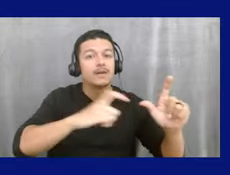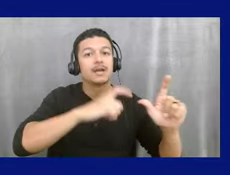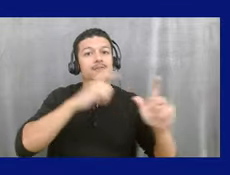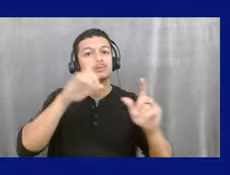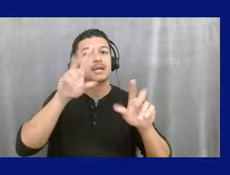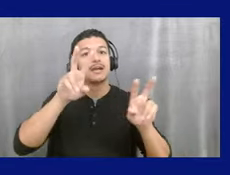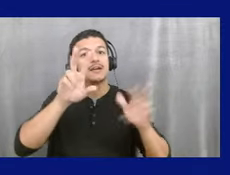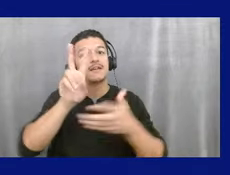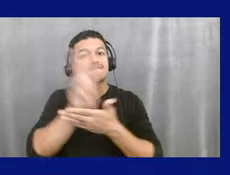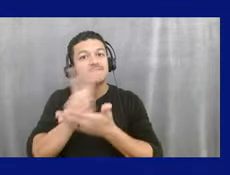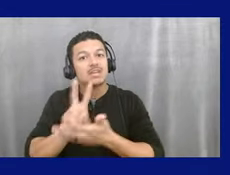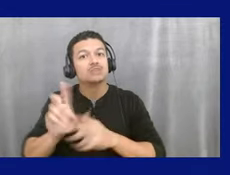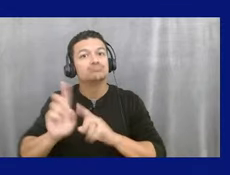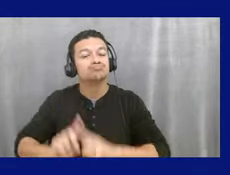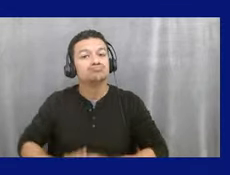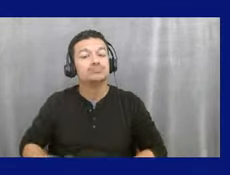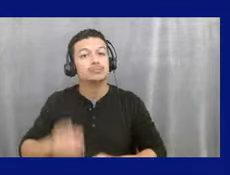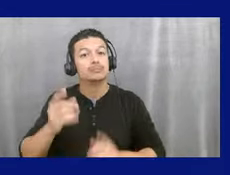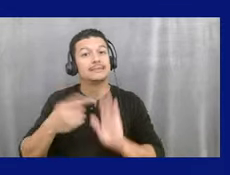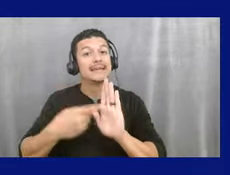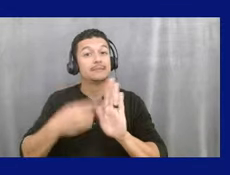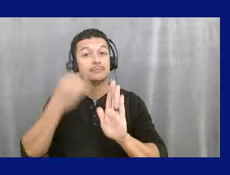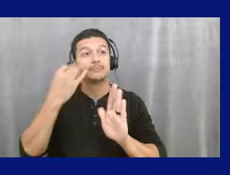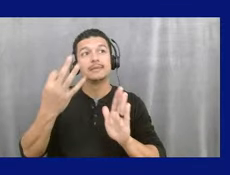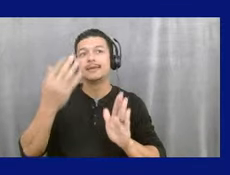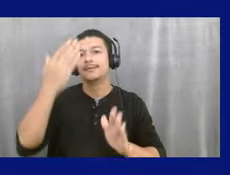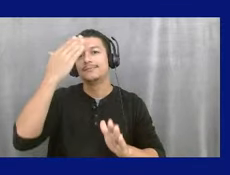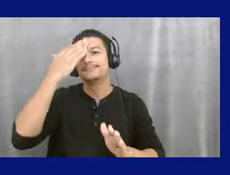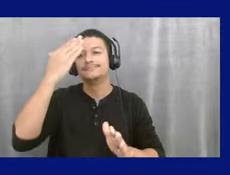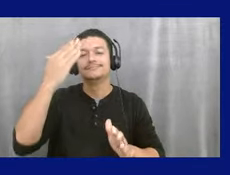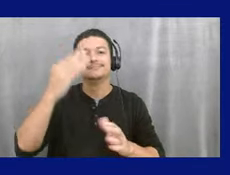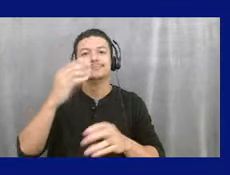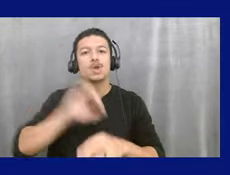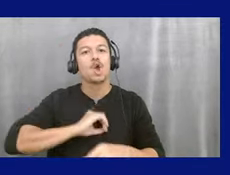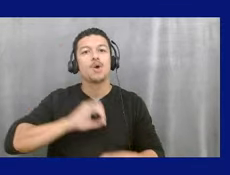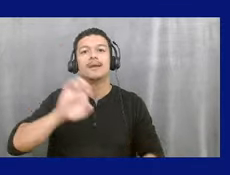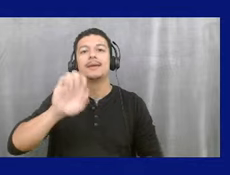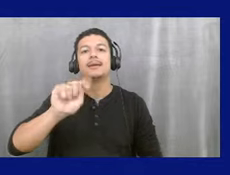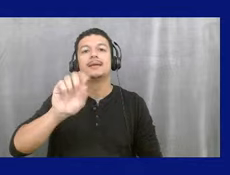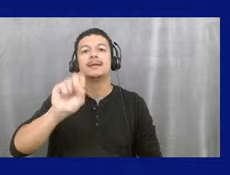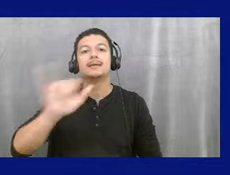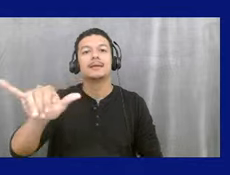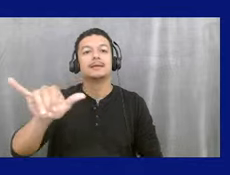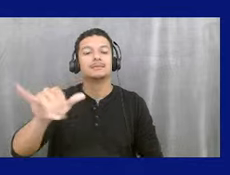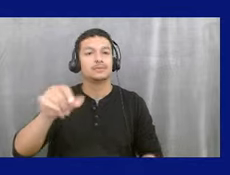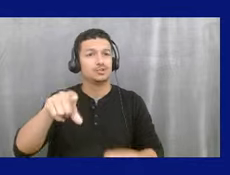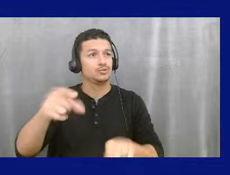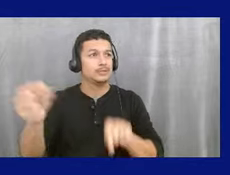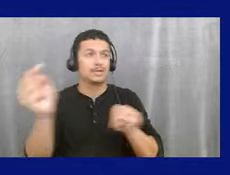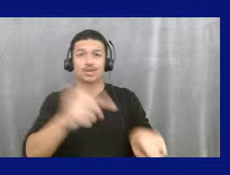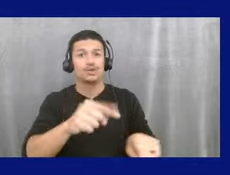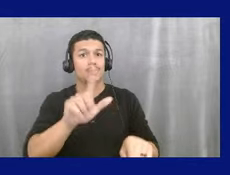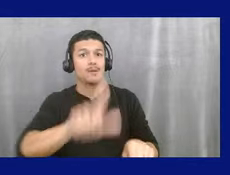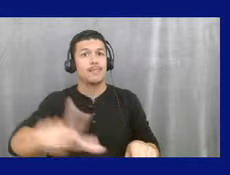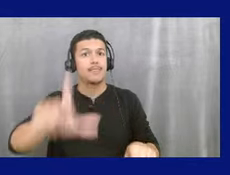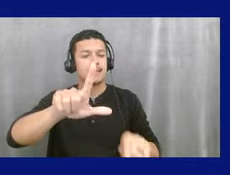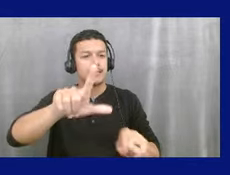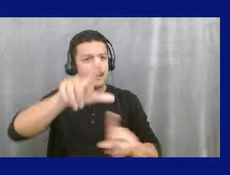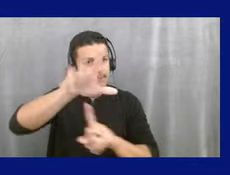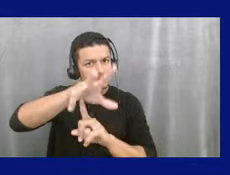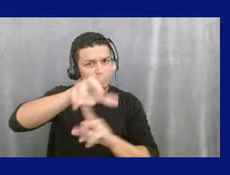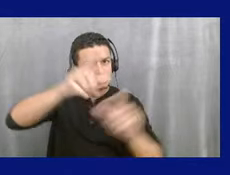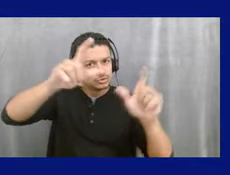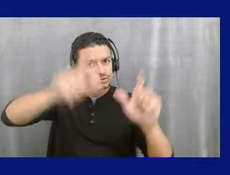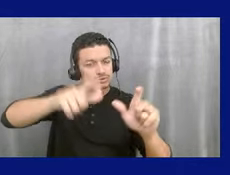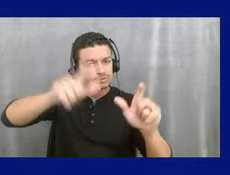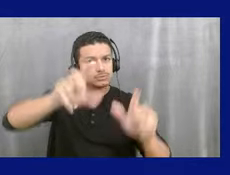So for example, if you, um, own an Etsy store, you can come into the library and take beautiful high quality, high resolution photos in that virtual zone. So